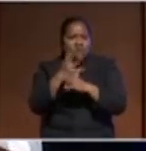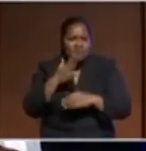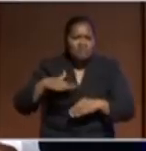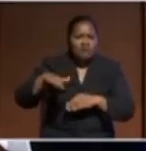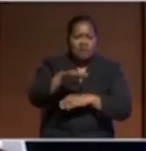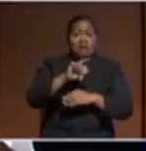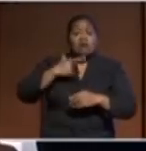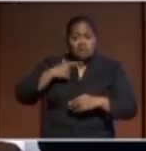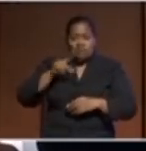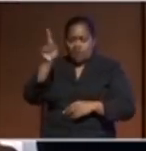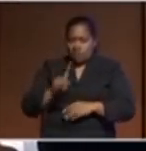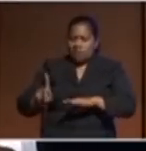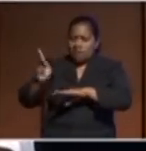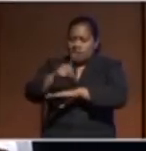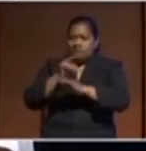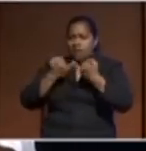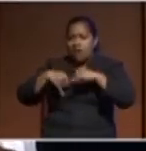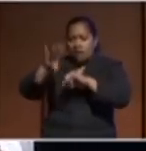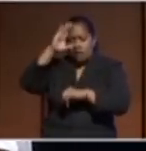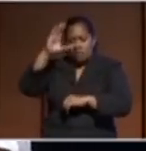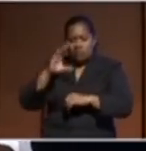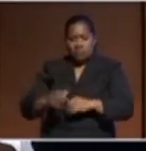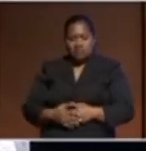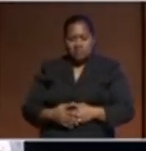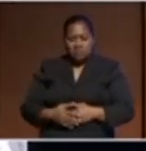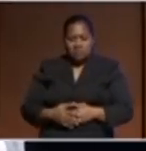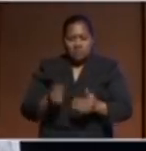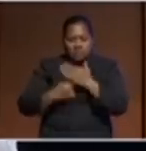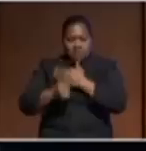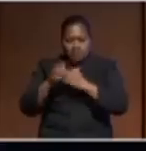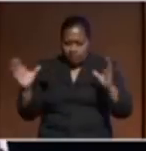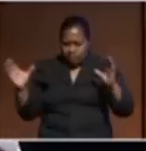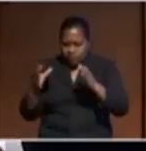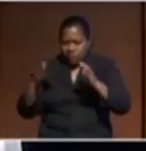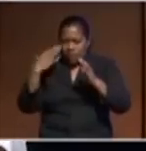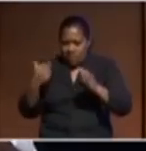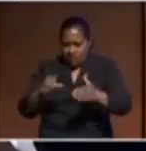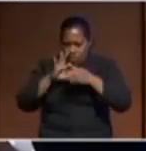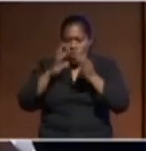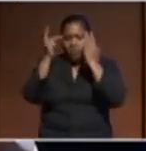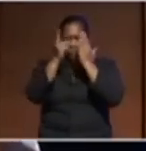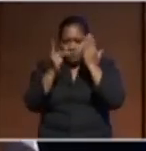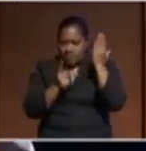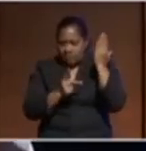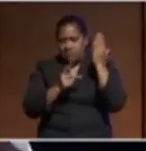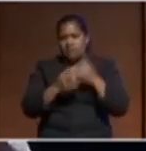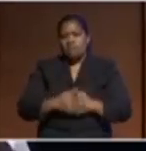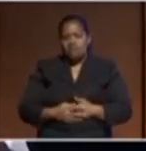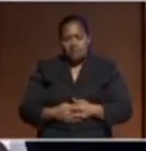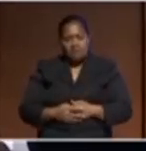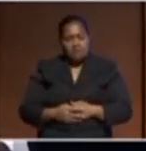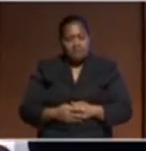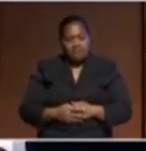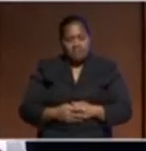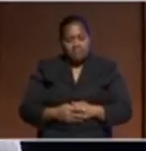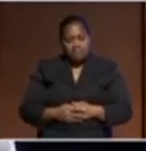Pacific Island countries values that we advocate and our principles are very important but